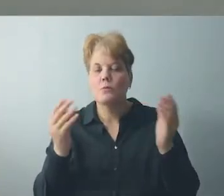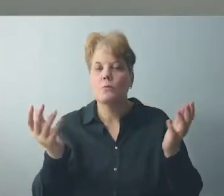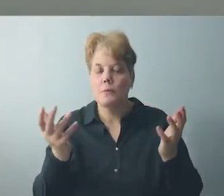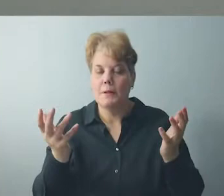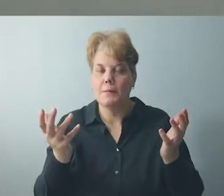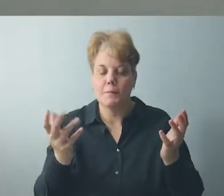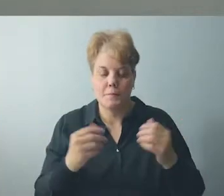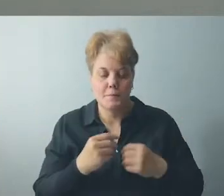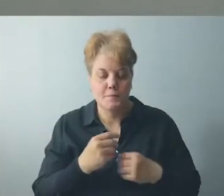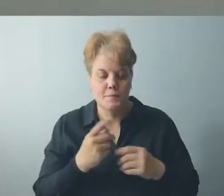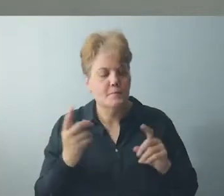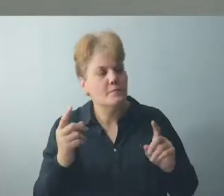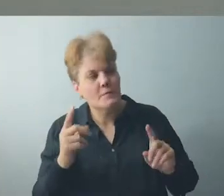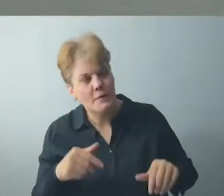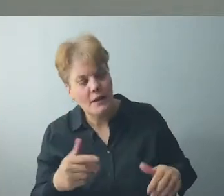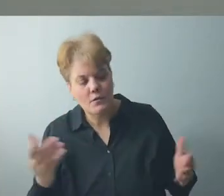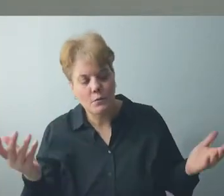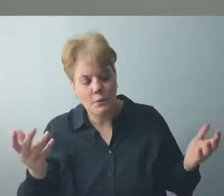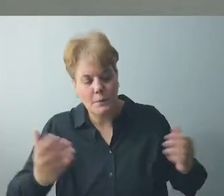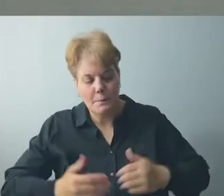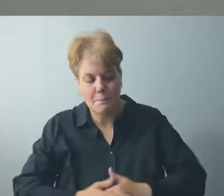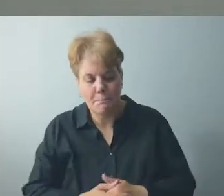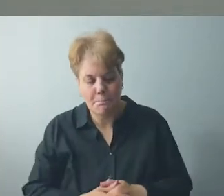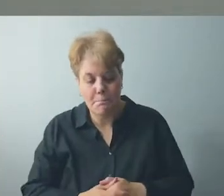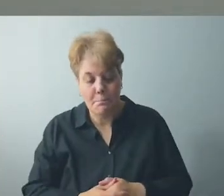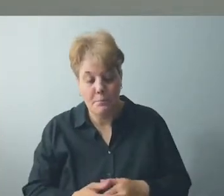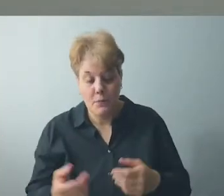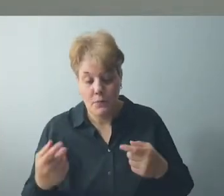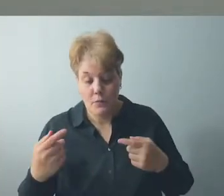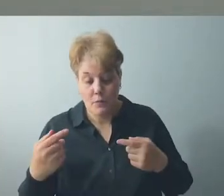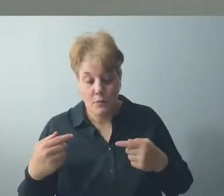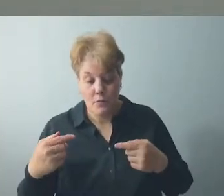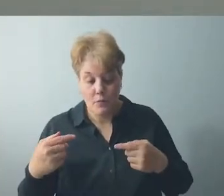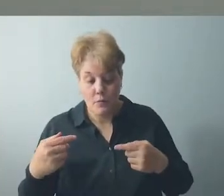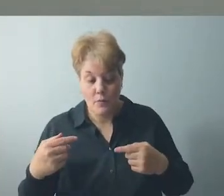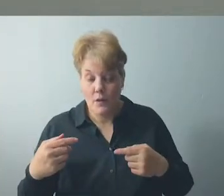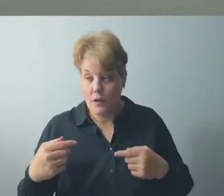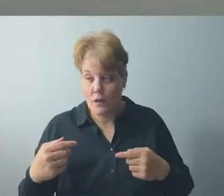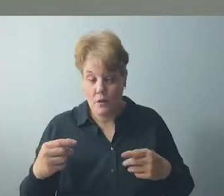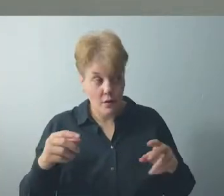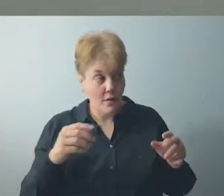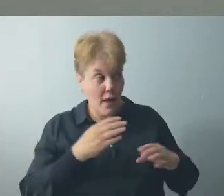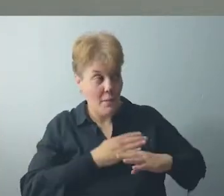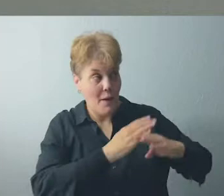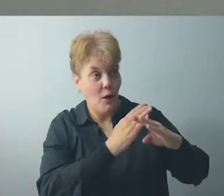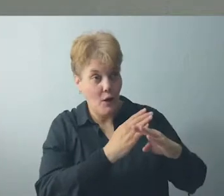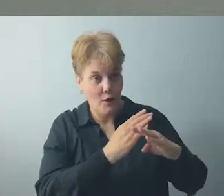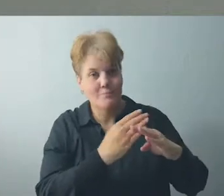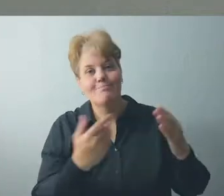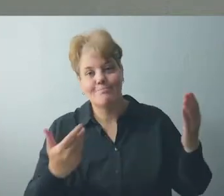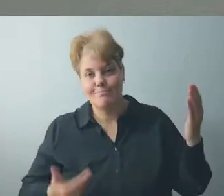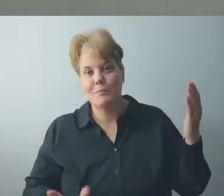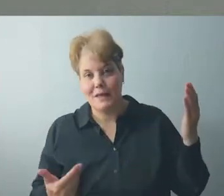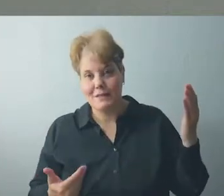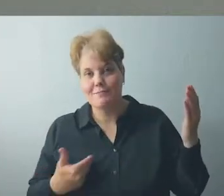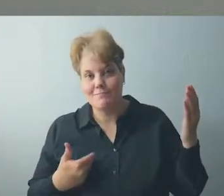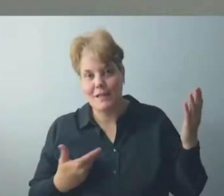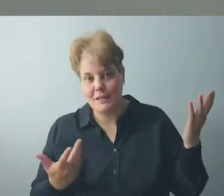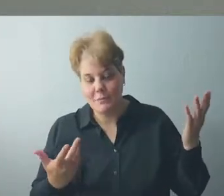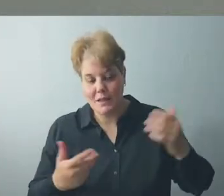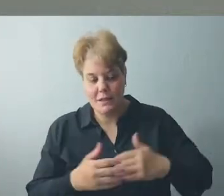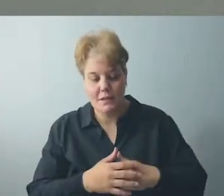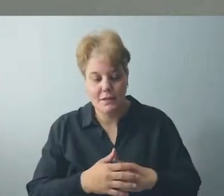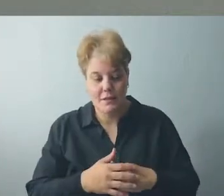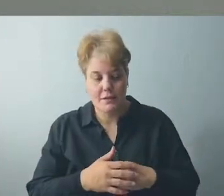that keeps me from learning is of course me. It's the problem of me but that's another